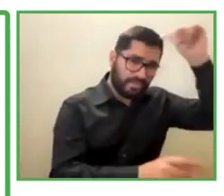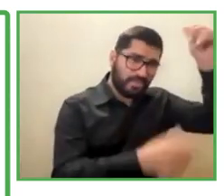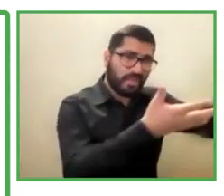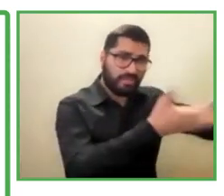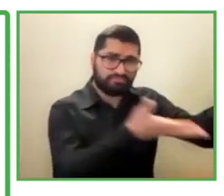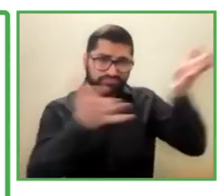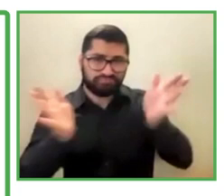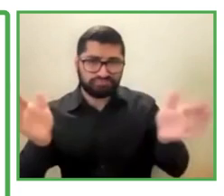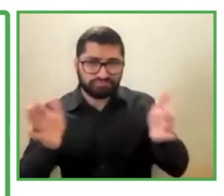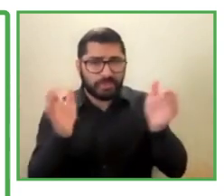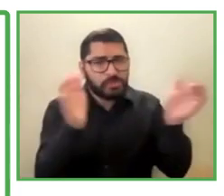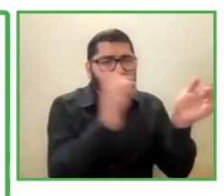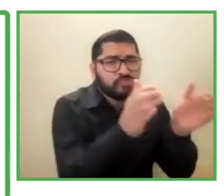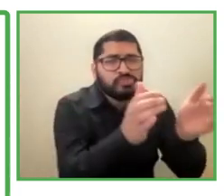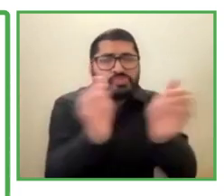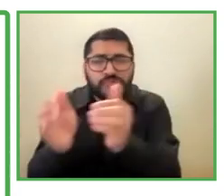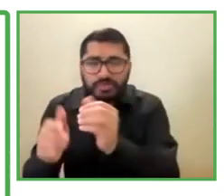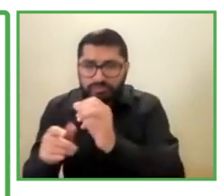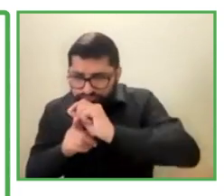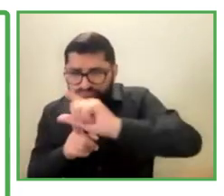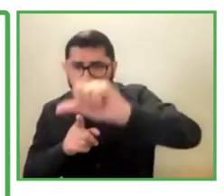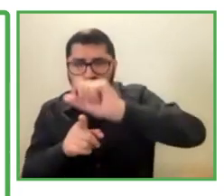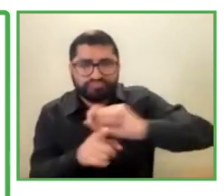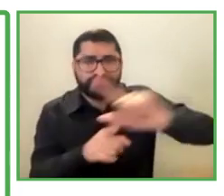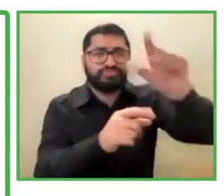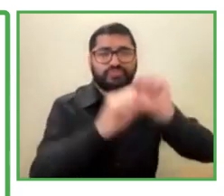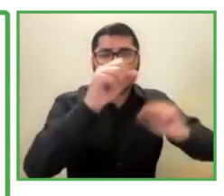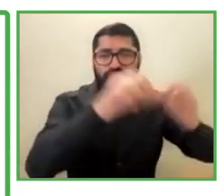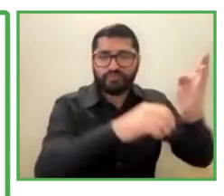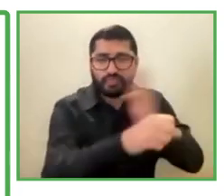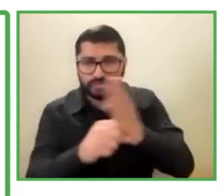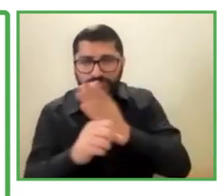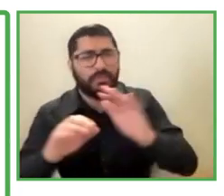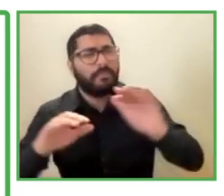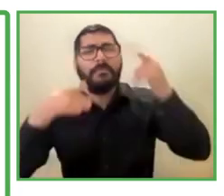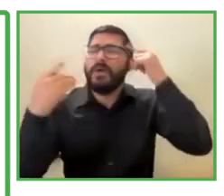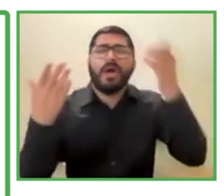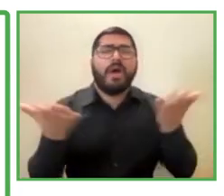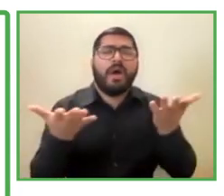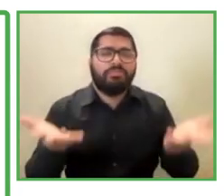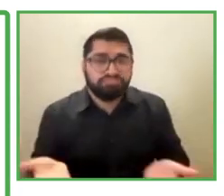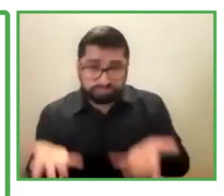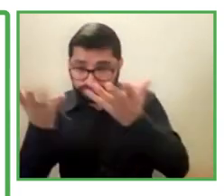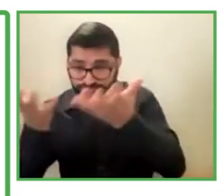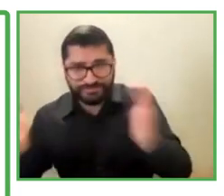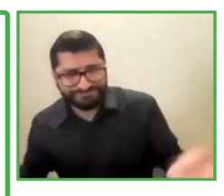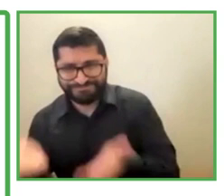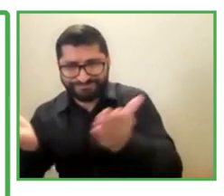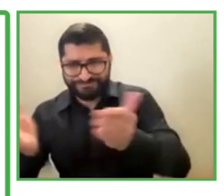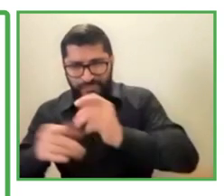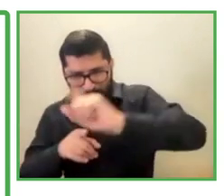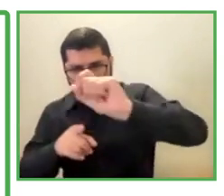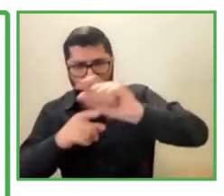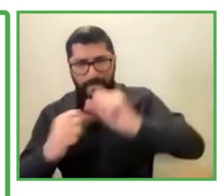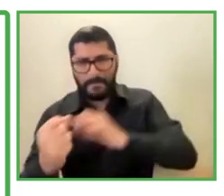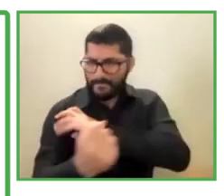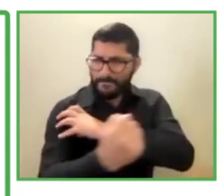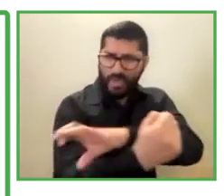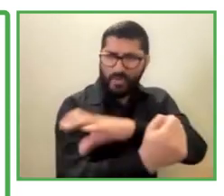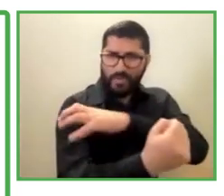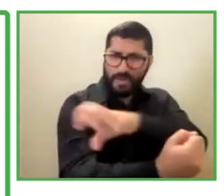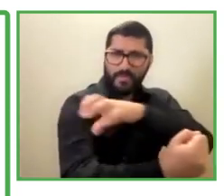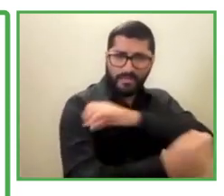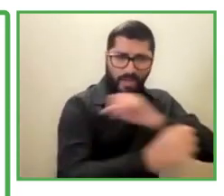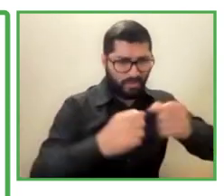small entrepreneurs. And then I'm happy to share with you that we specifically made an effort towards inviting disabled entrepreneurs.